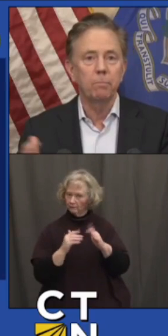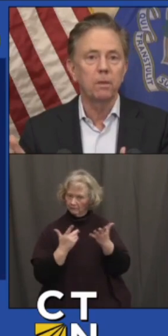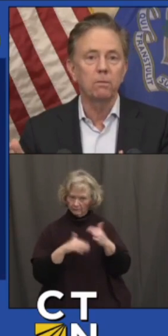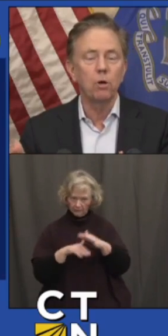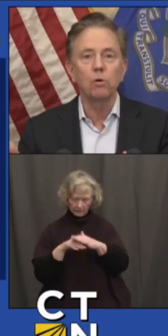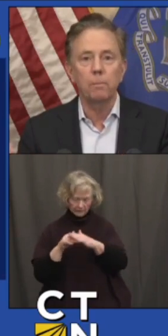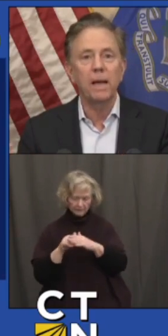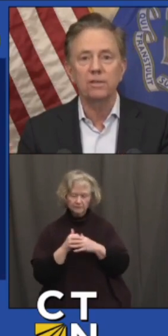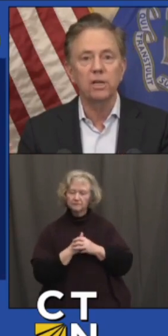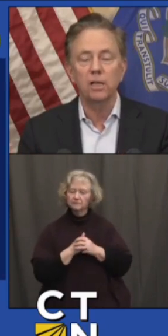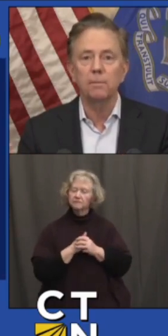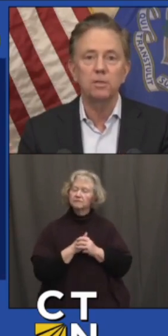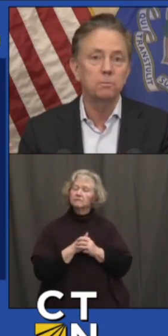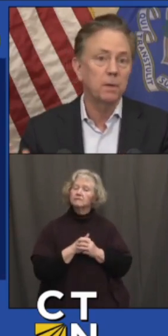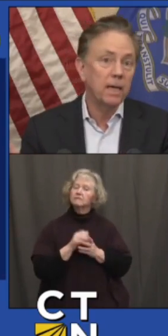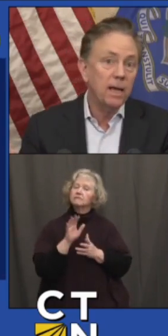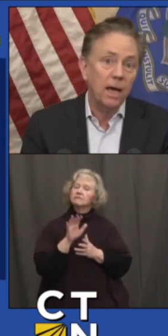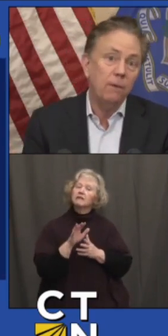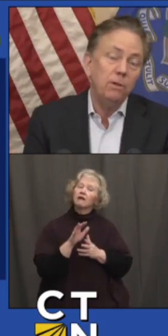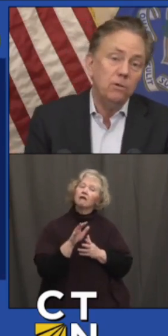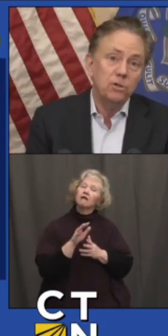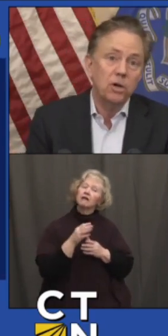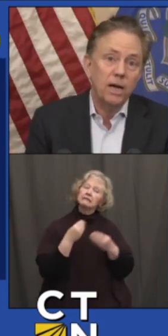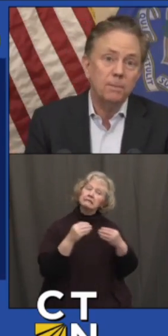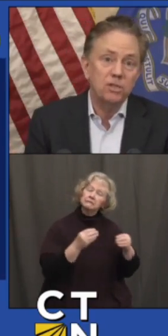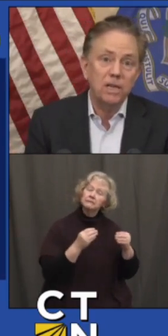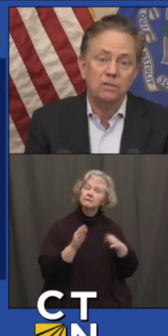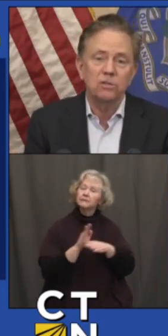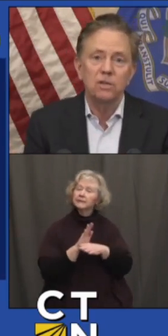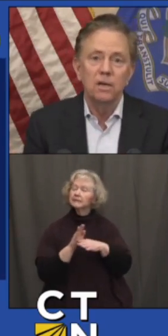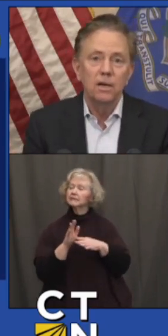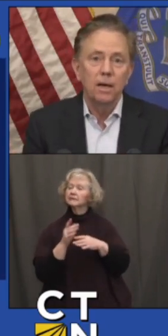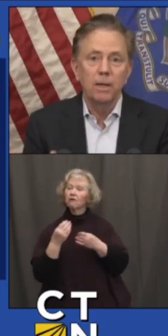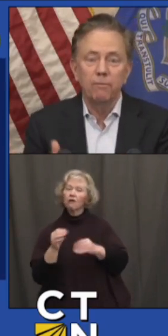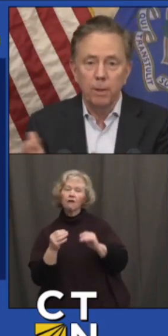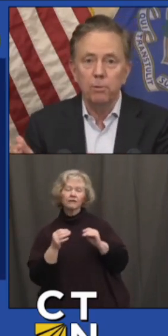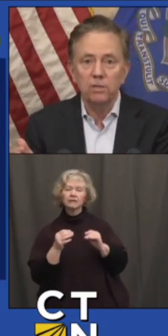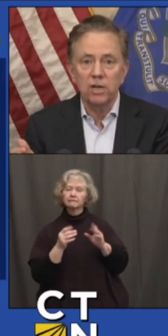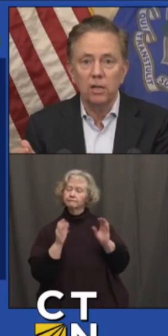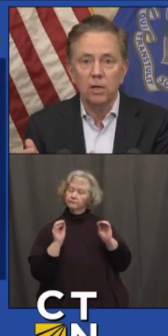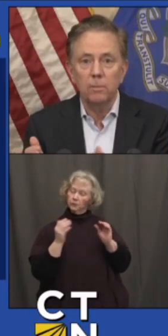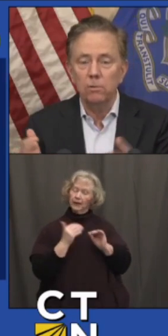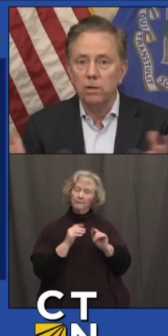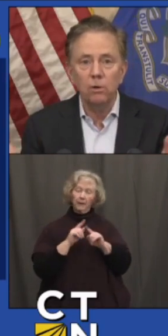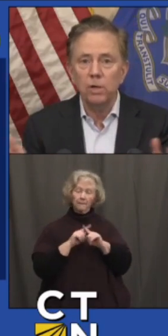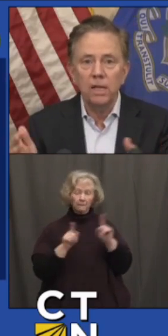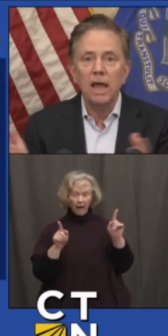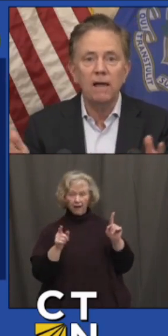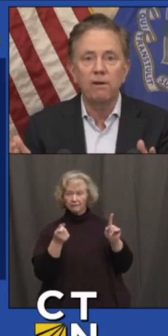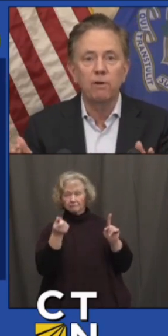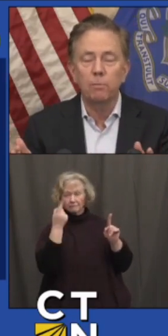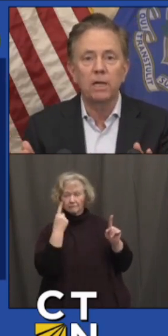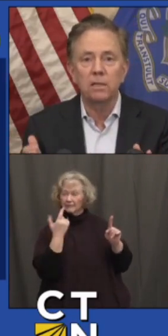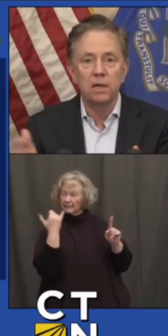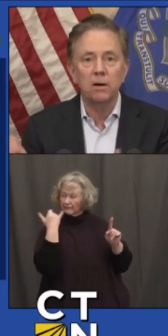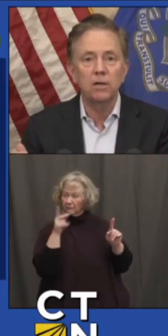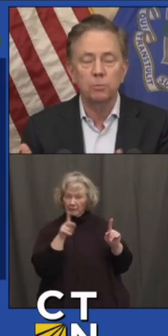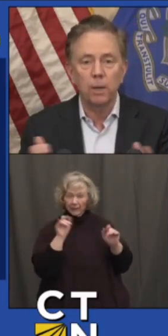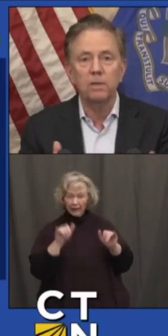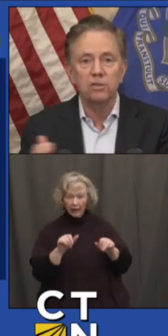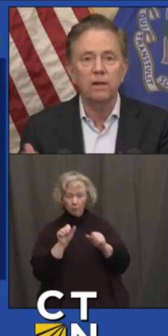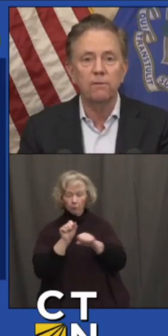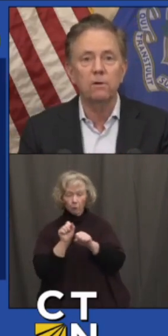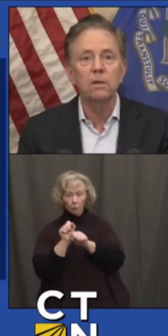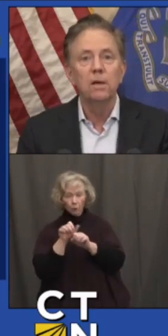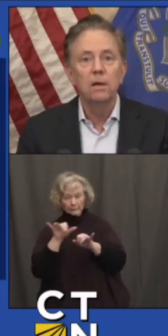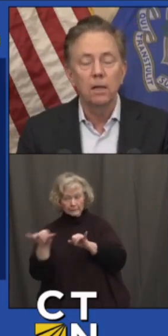no capacity limits. But again, I would use your common sense. I mean, if people can telecommute, you don't need to have everybody in there. It